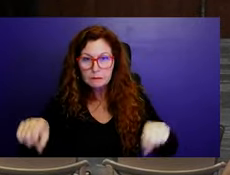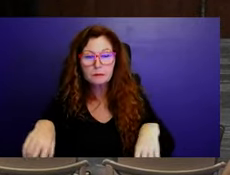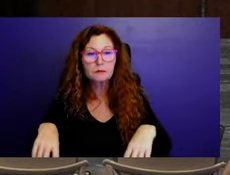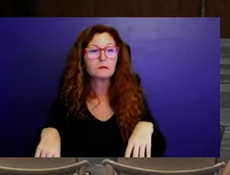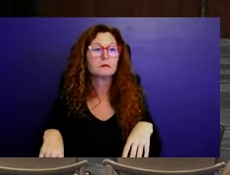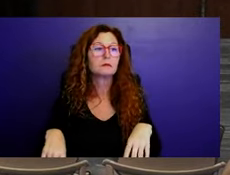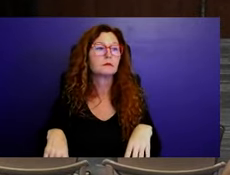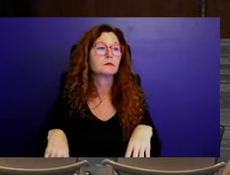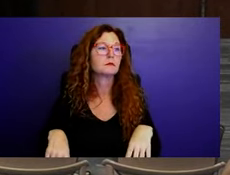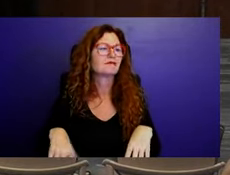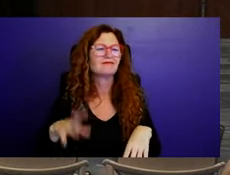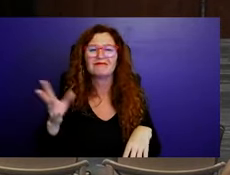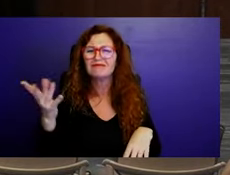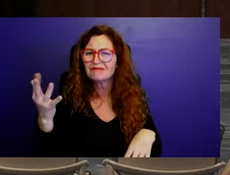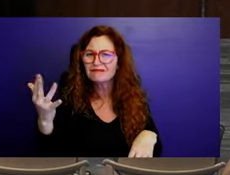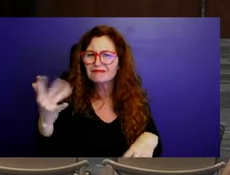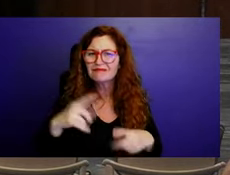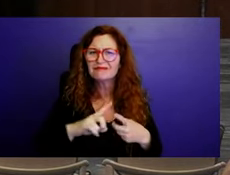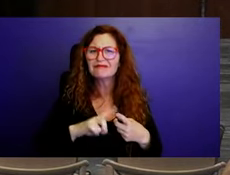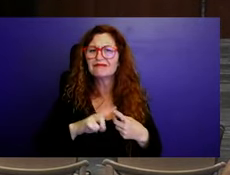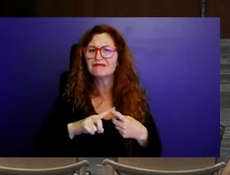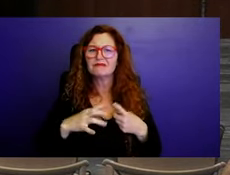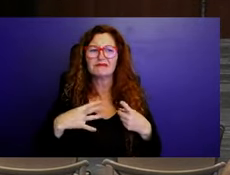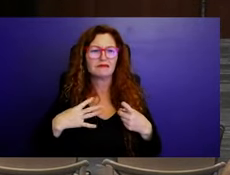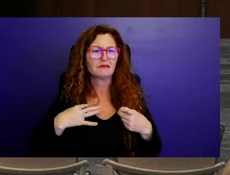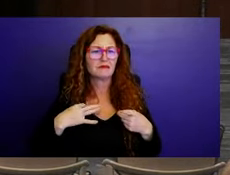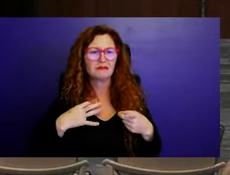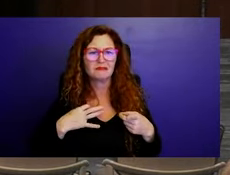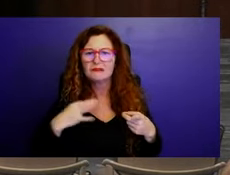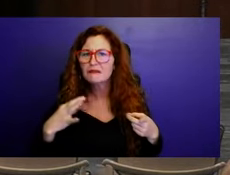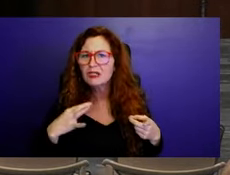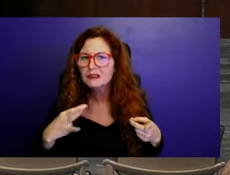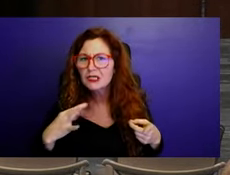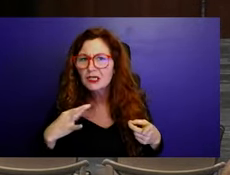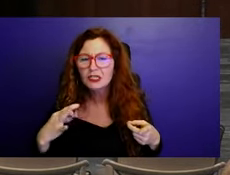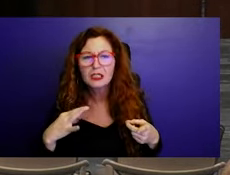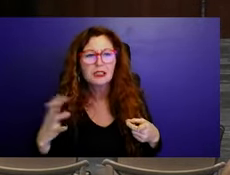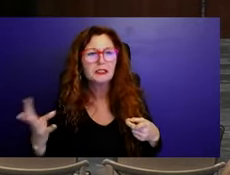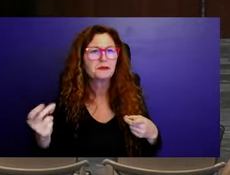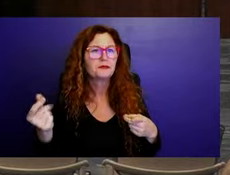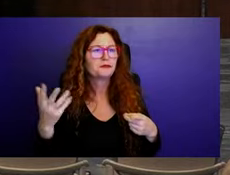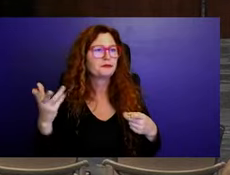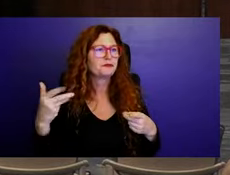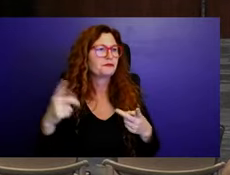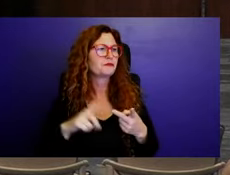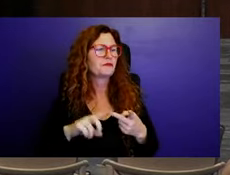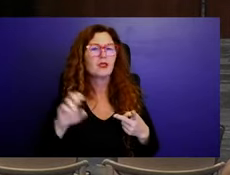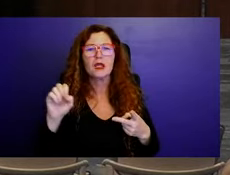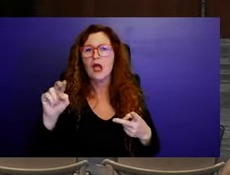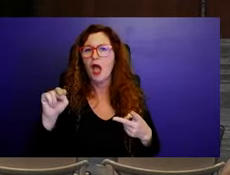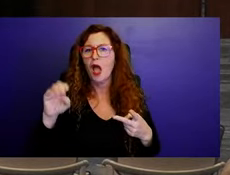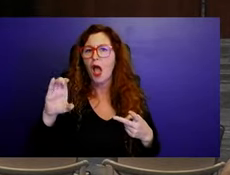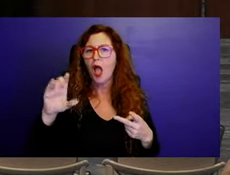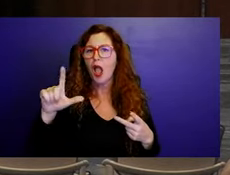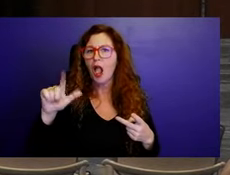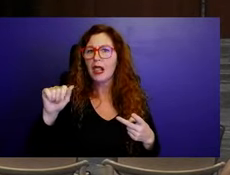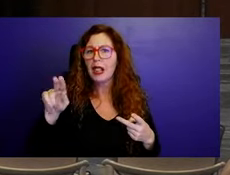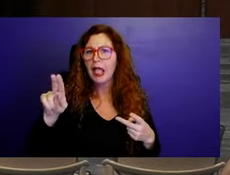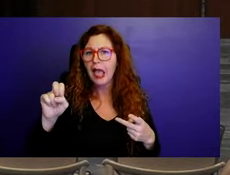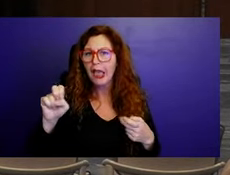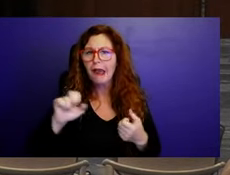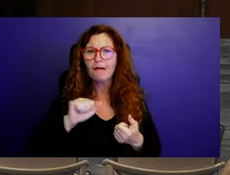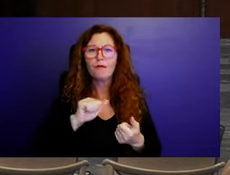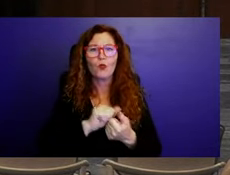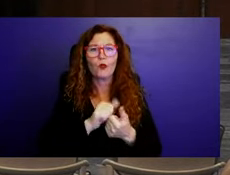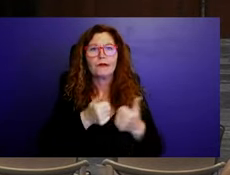were the voluntary and, and the, uh, enclave and the legislature and the, uh, uh,